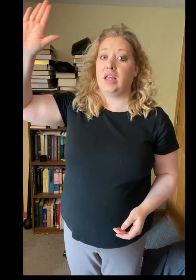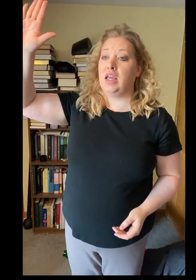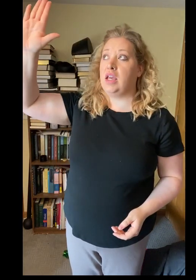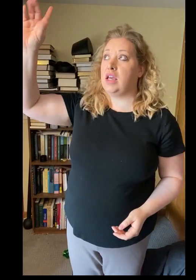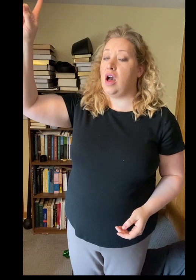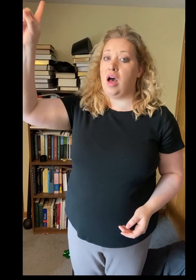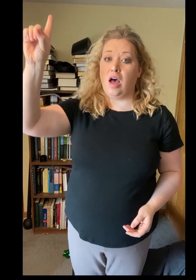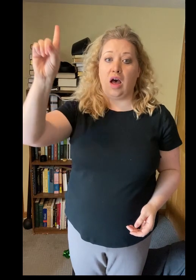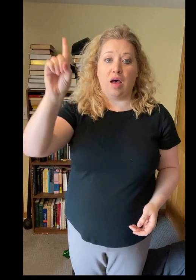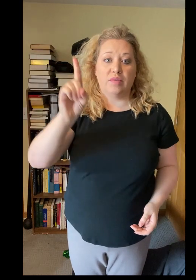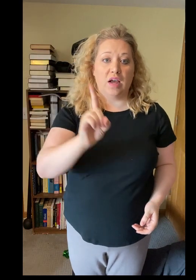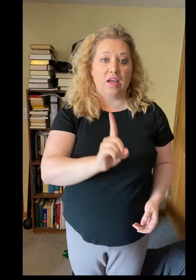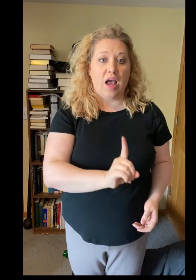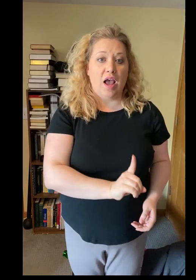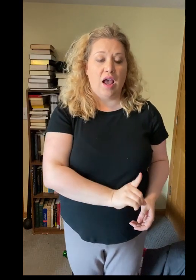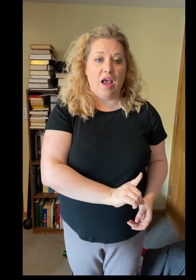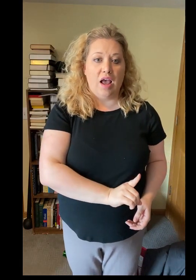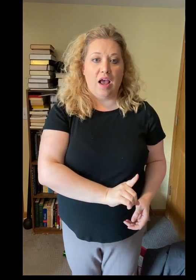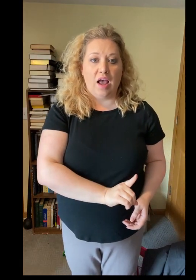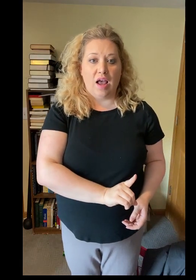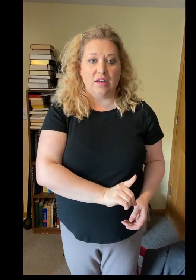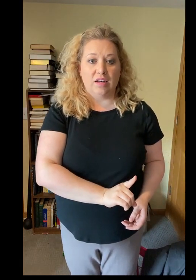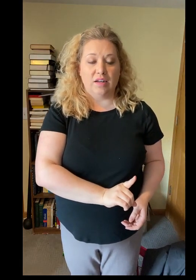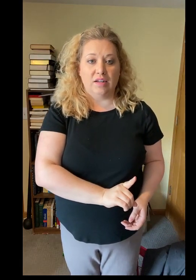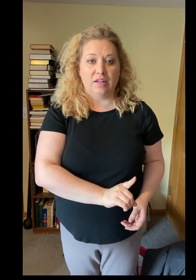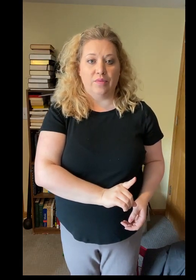he comes again.